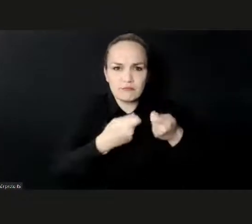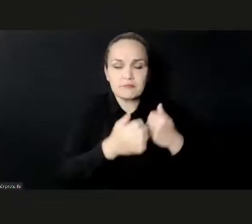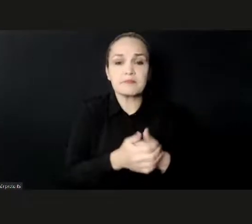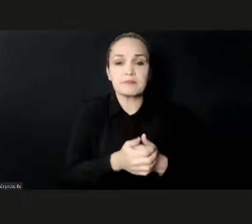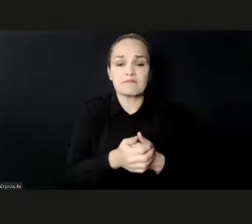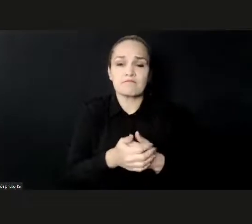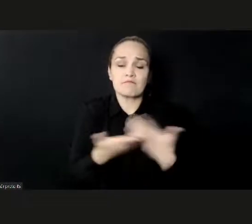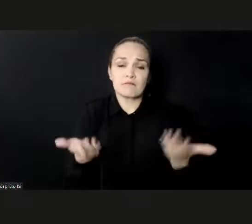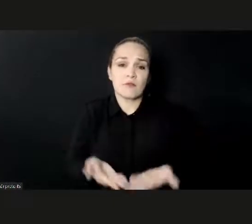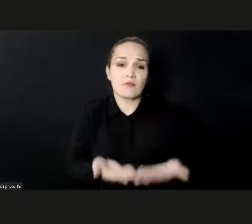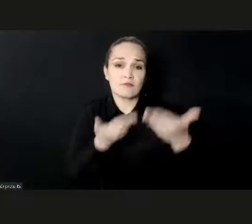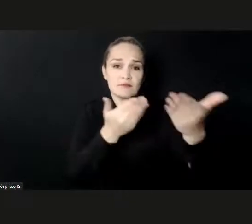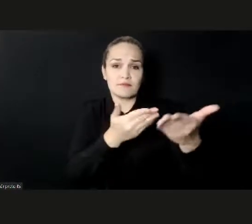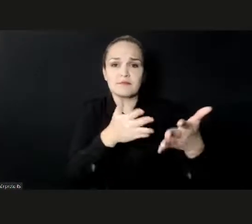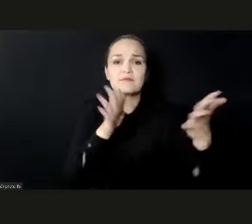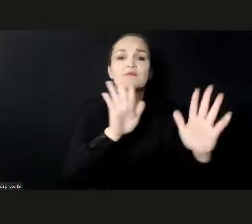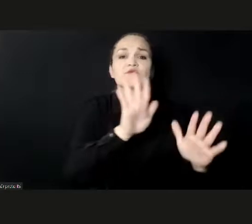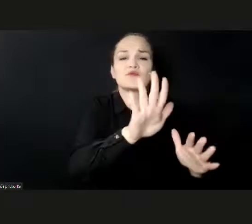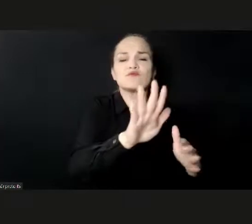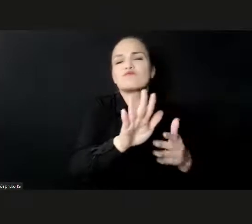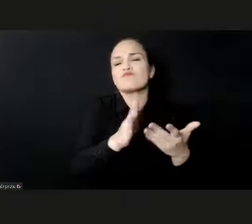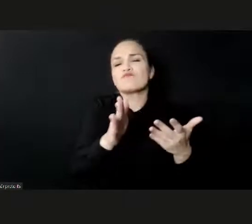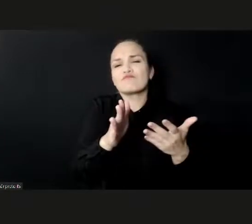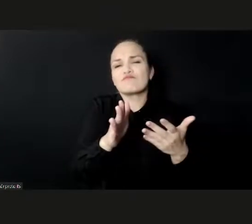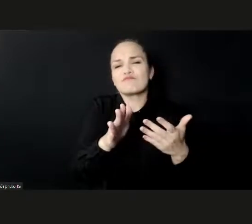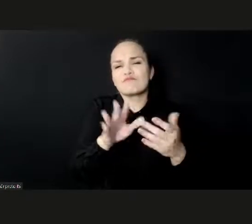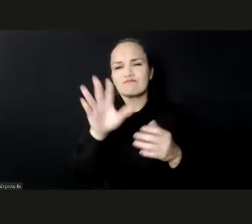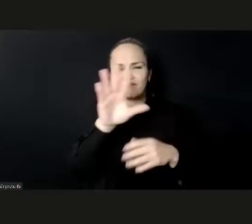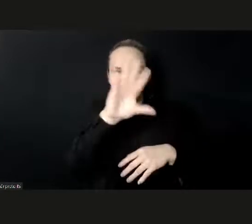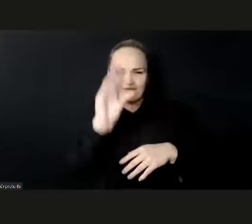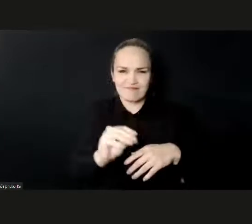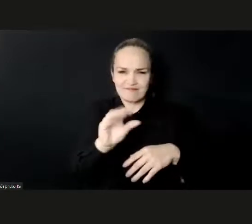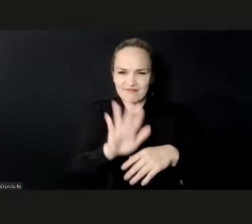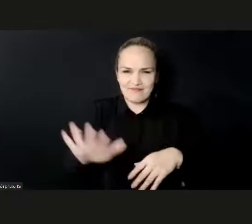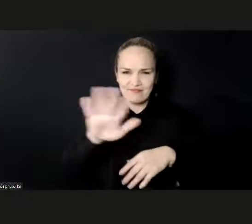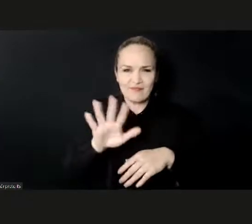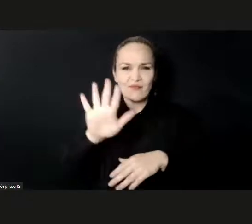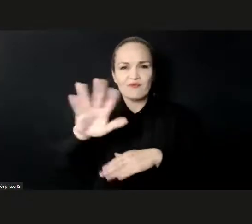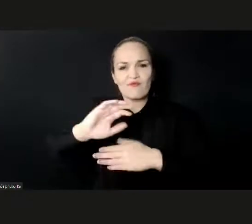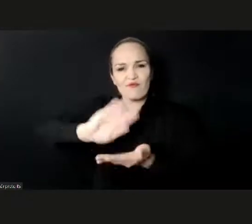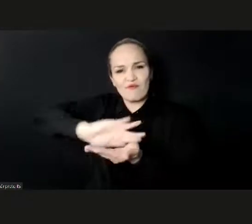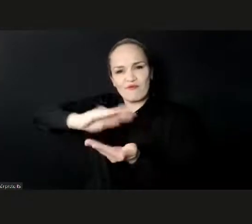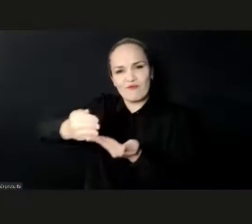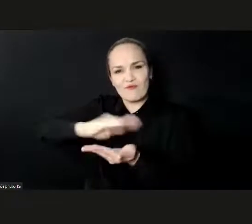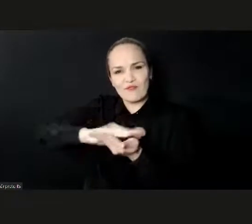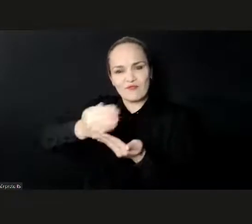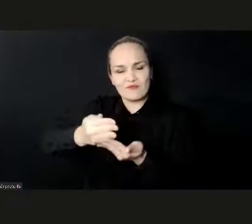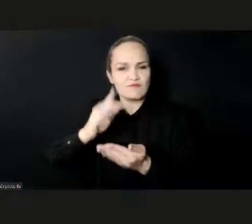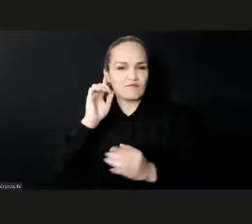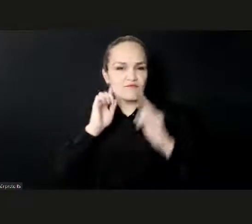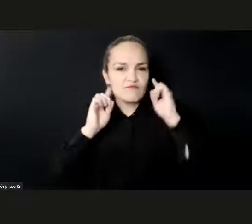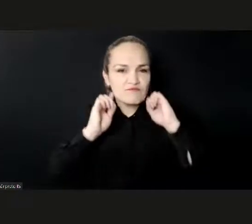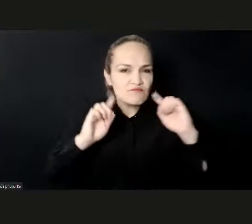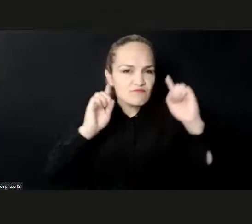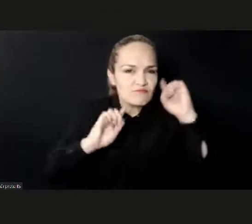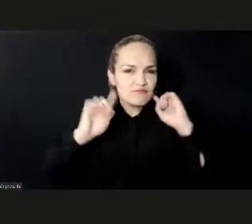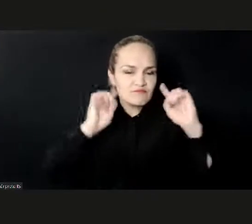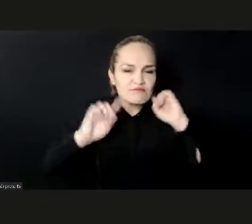new dimension to deliver economic, social, and cultural growth in cities globally.